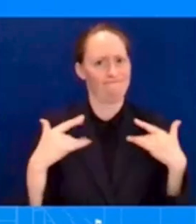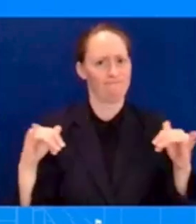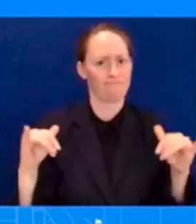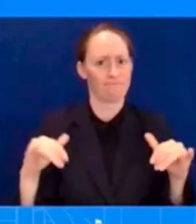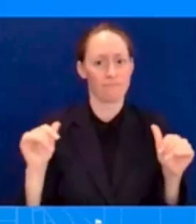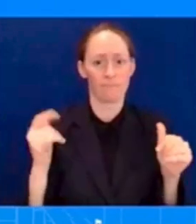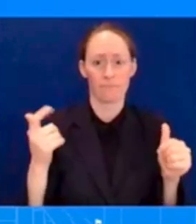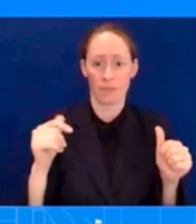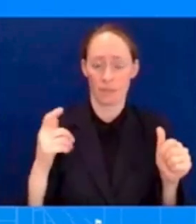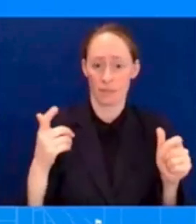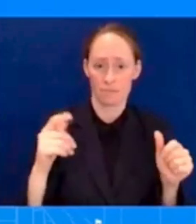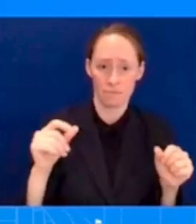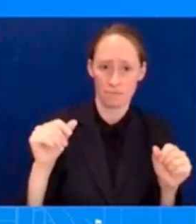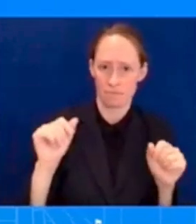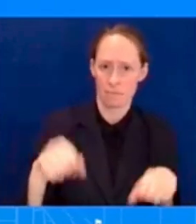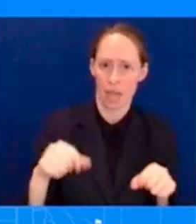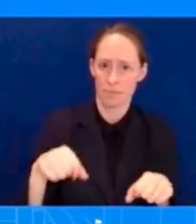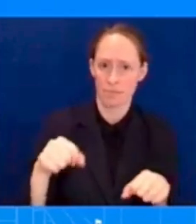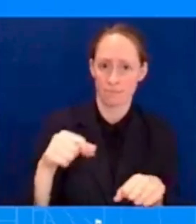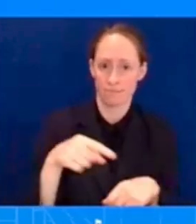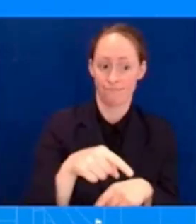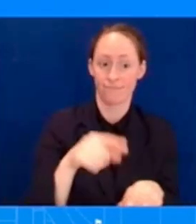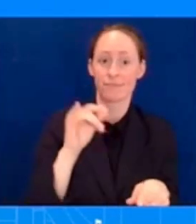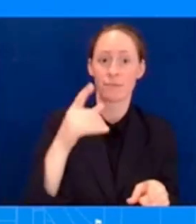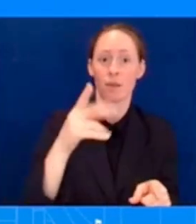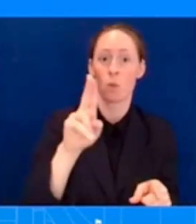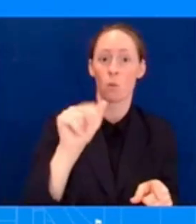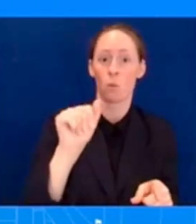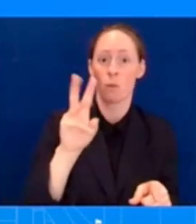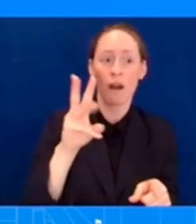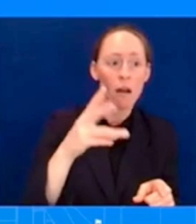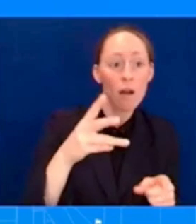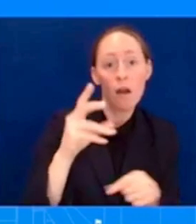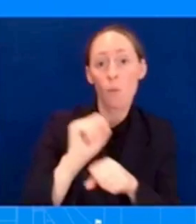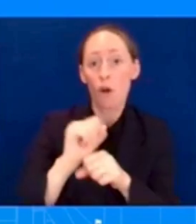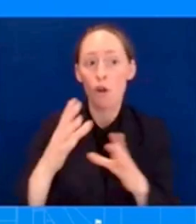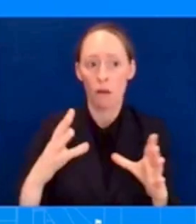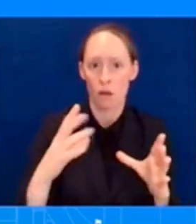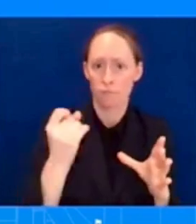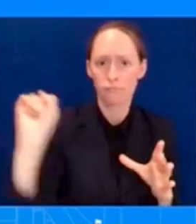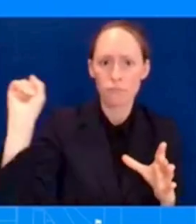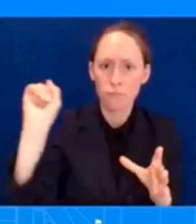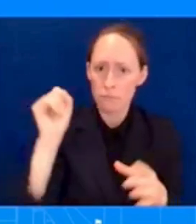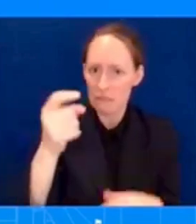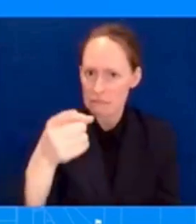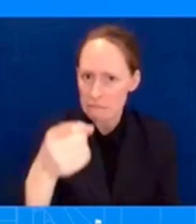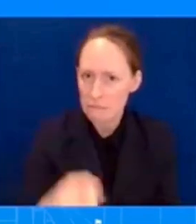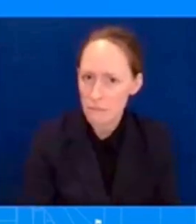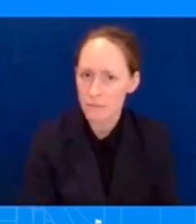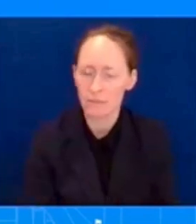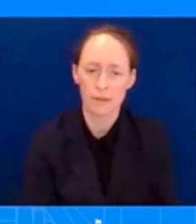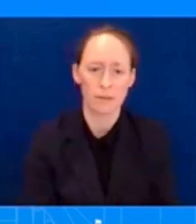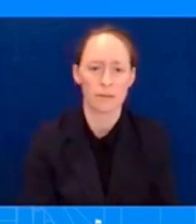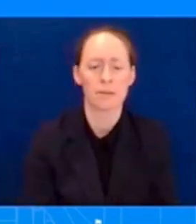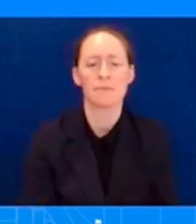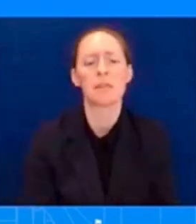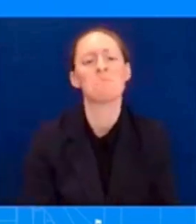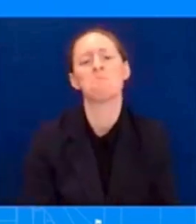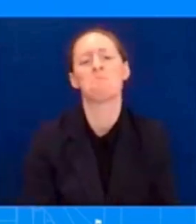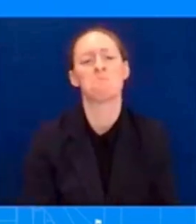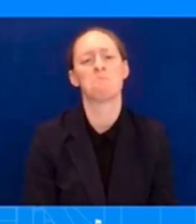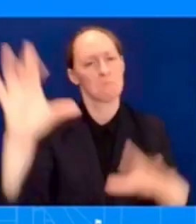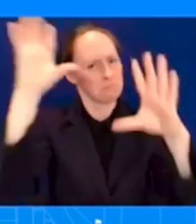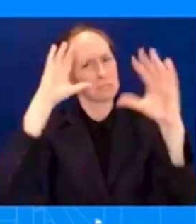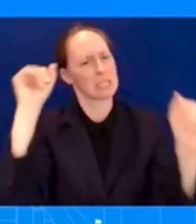the President believes in collective bargaining. That's what he continues to encourage. That's what the statement basically lays out. And we saw it. We saw how that worked